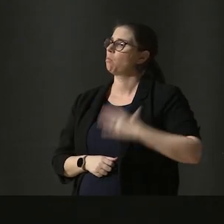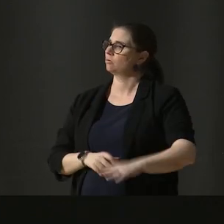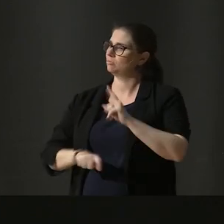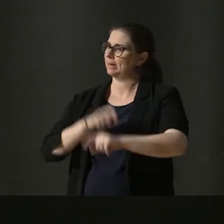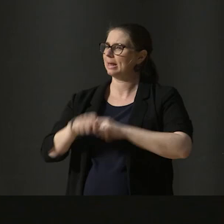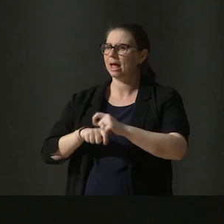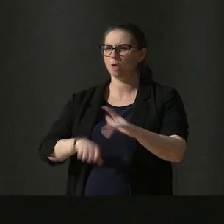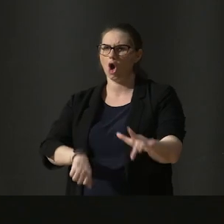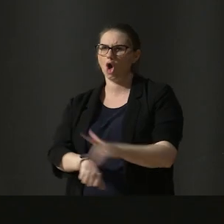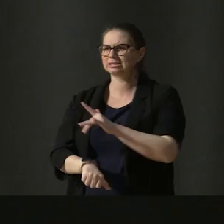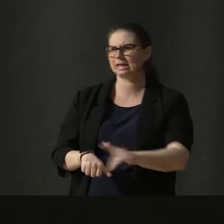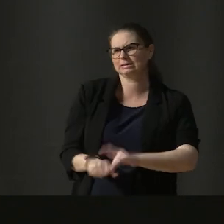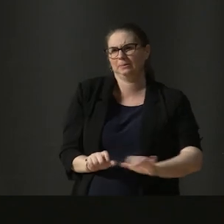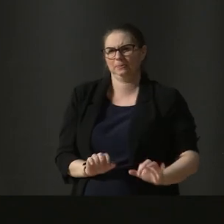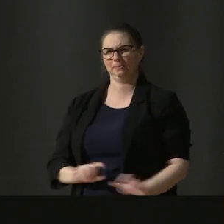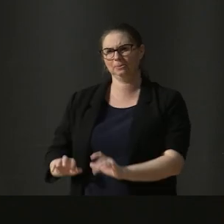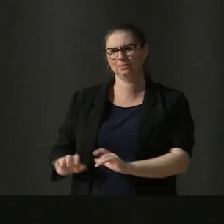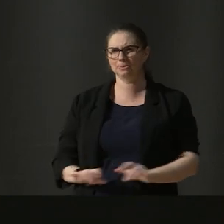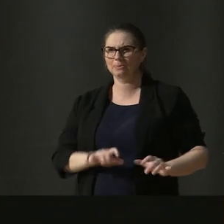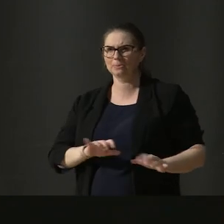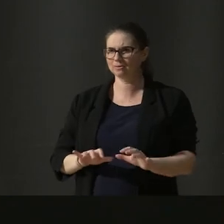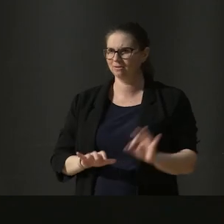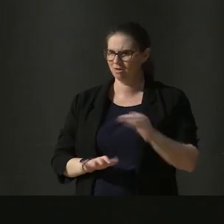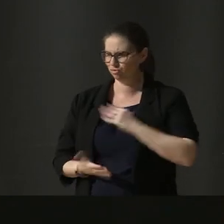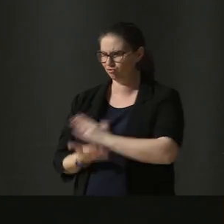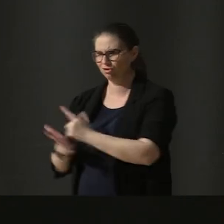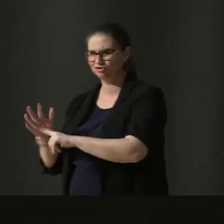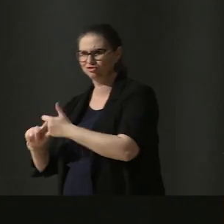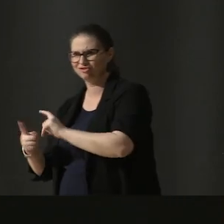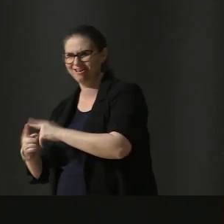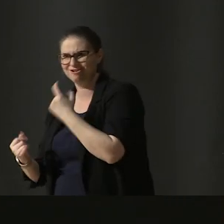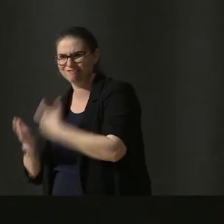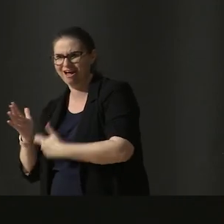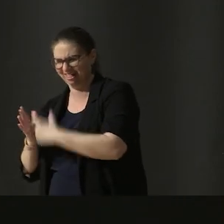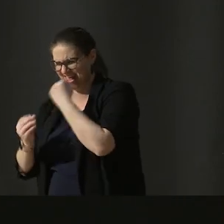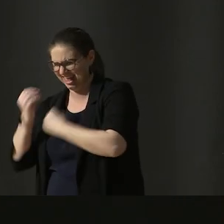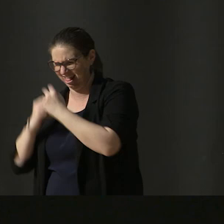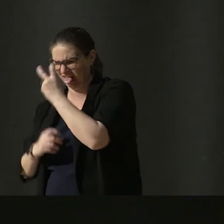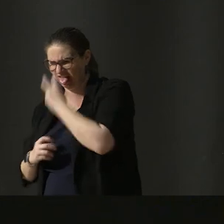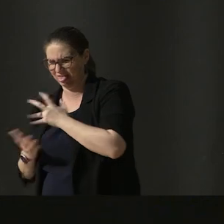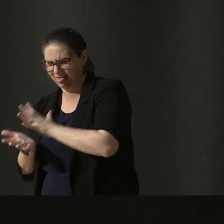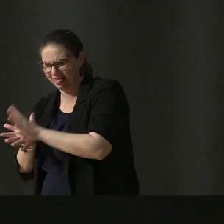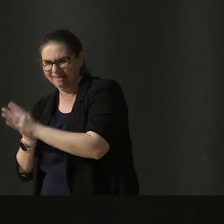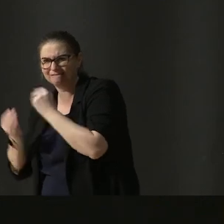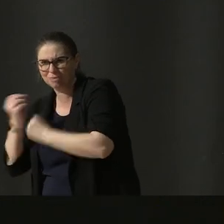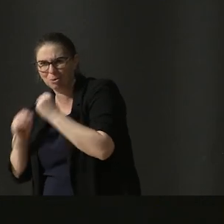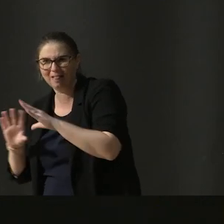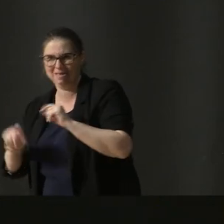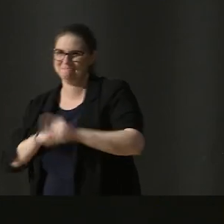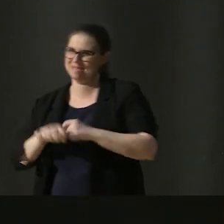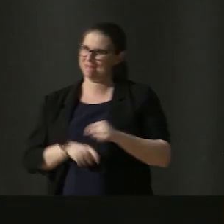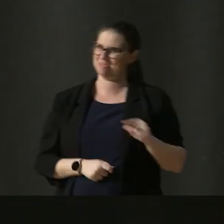sandwich than be a concert pianist. But this is how we train all of our students inside our narrow-minded system.